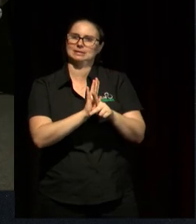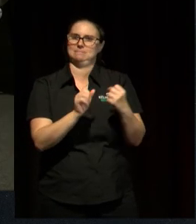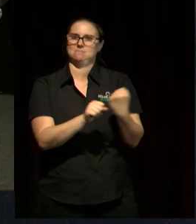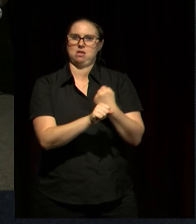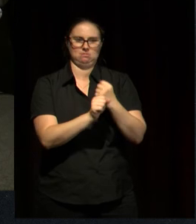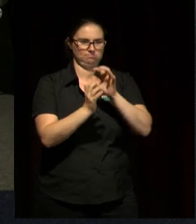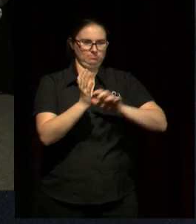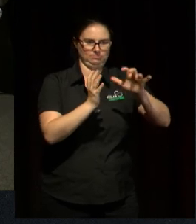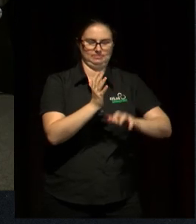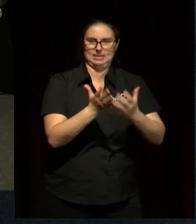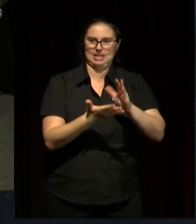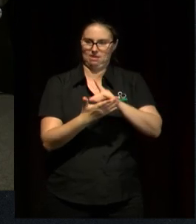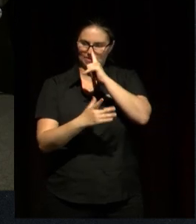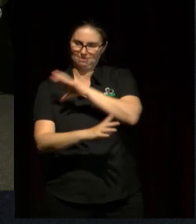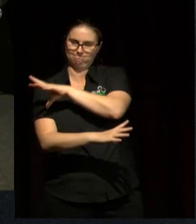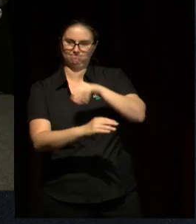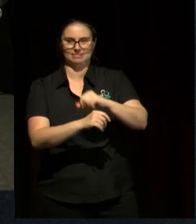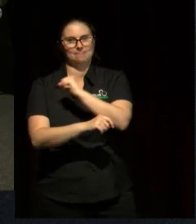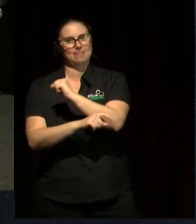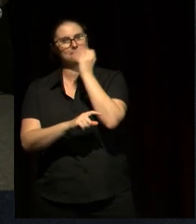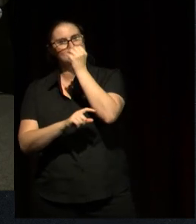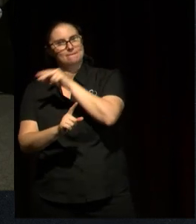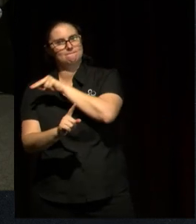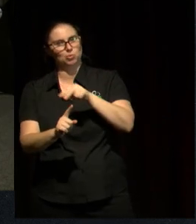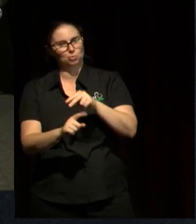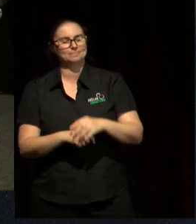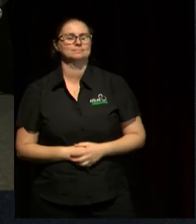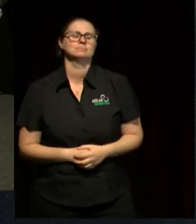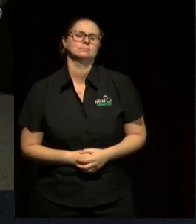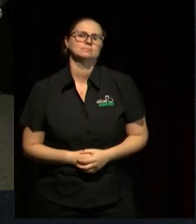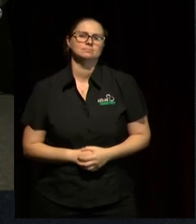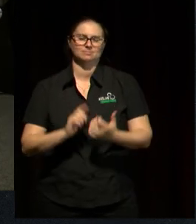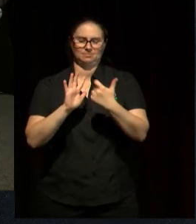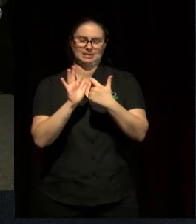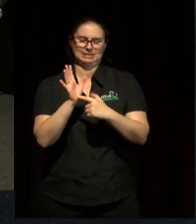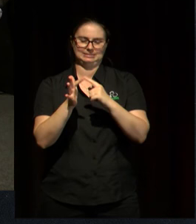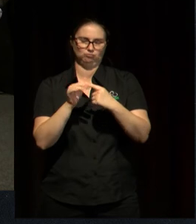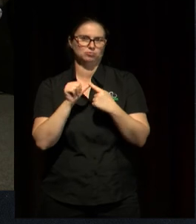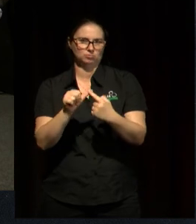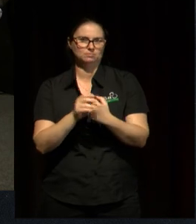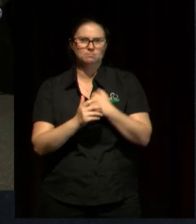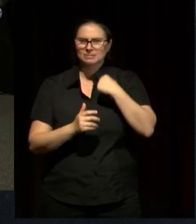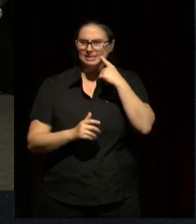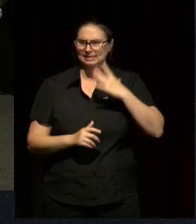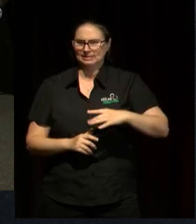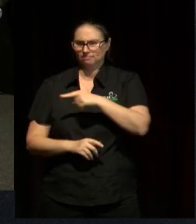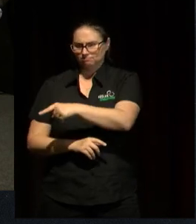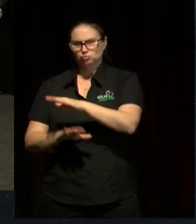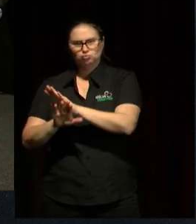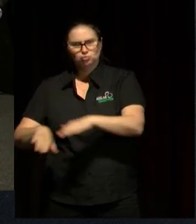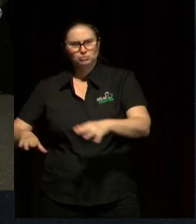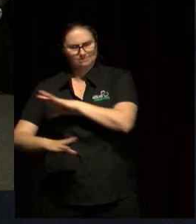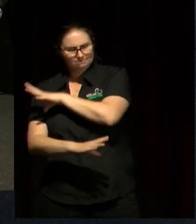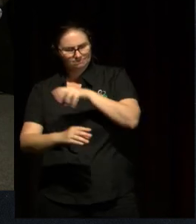think that children need to be included a lot more than they are. I think there's a lot of, you know, tokenistic efforts to